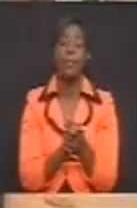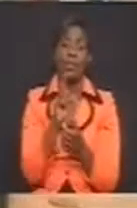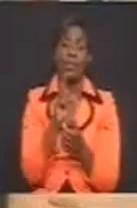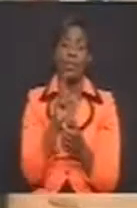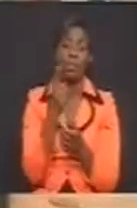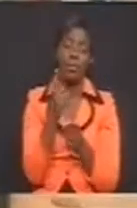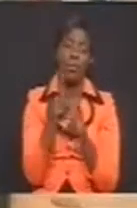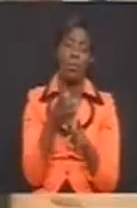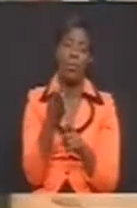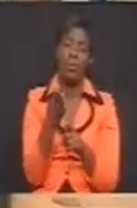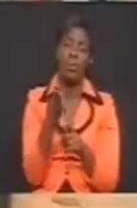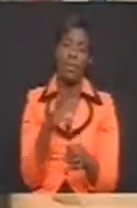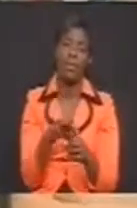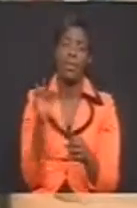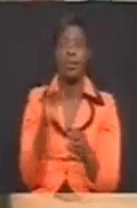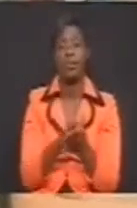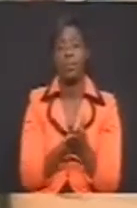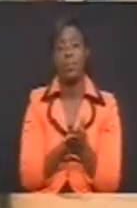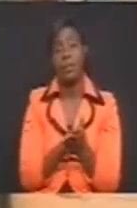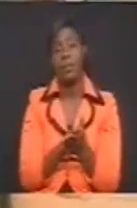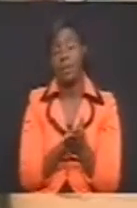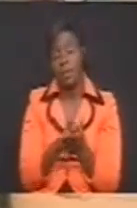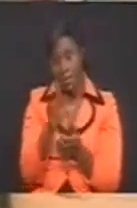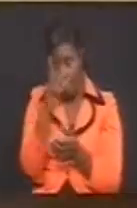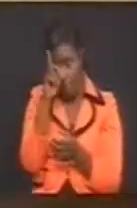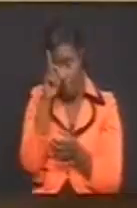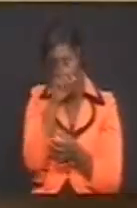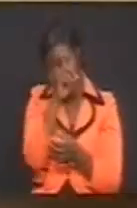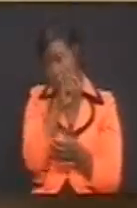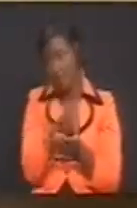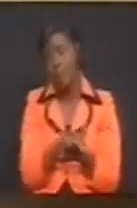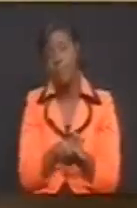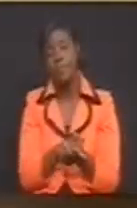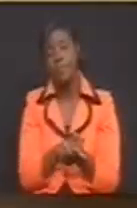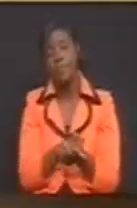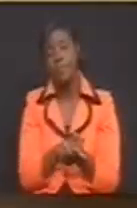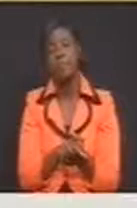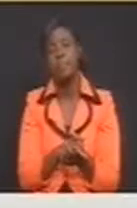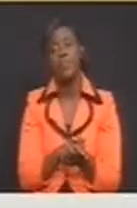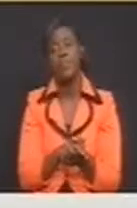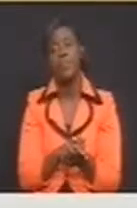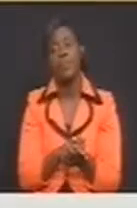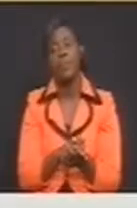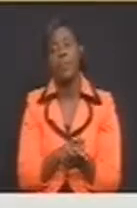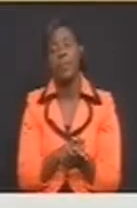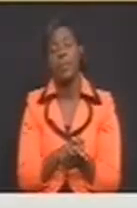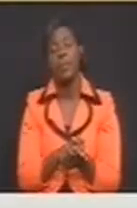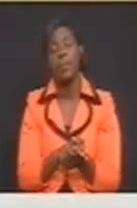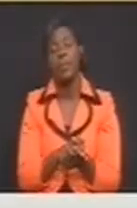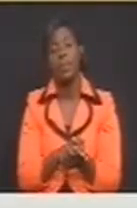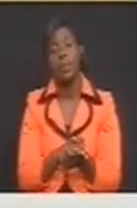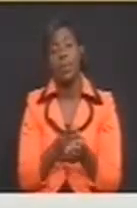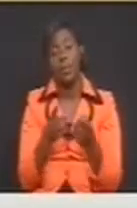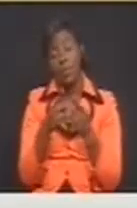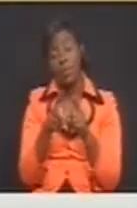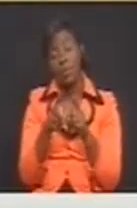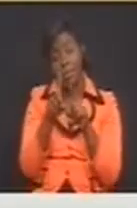the villagers themselves in their village settings.